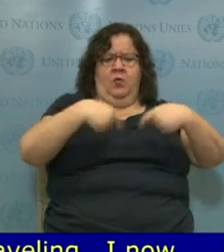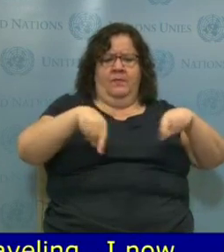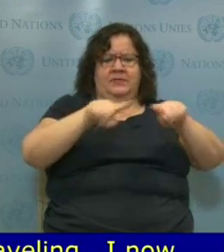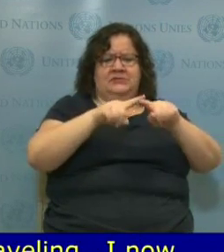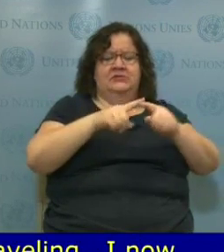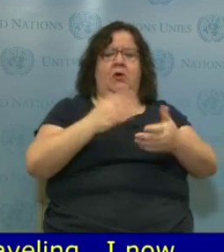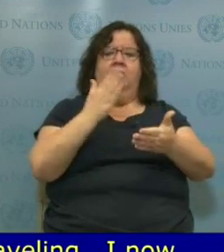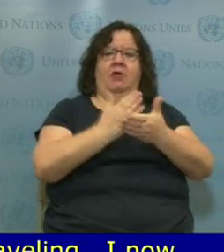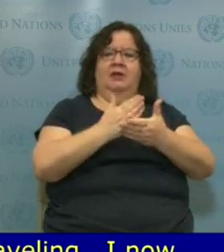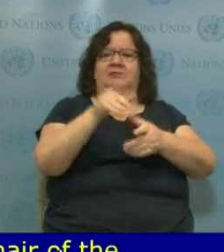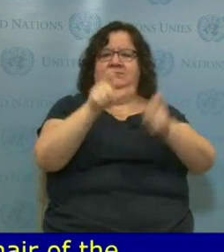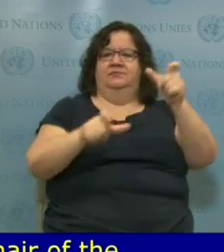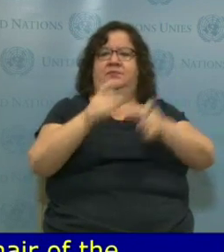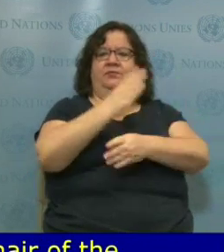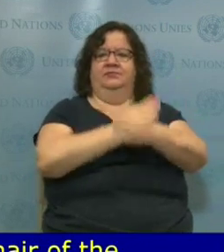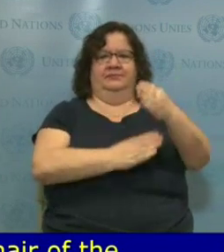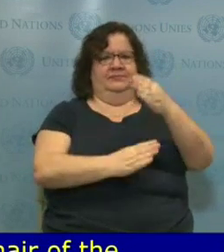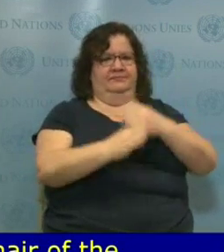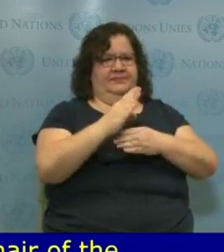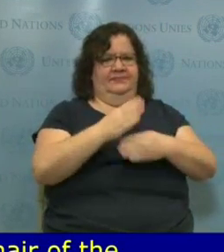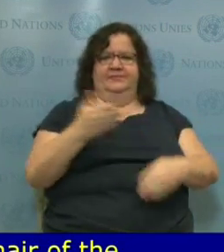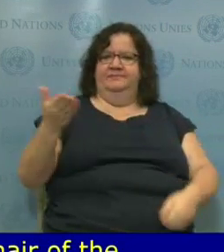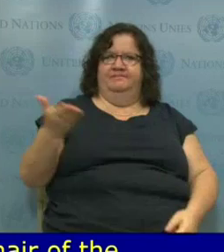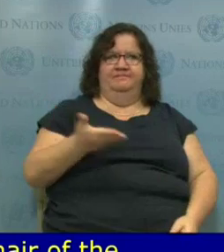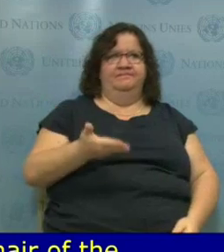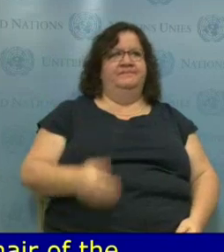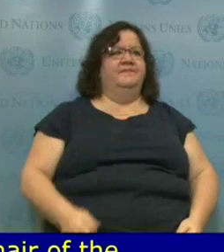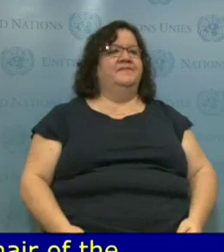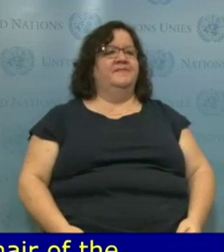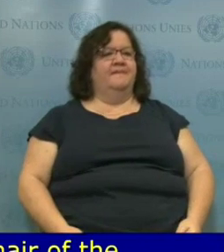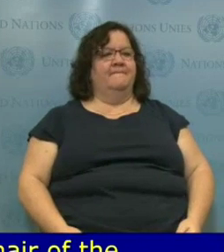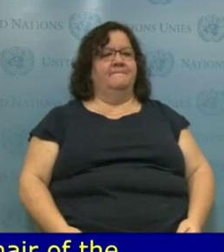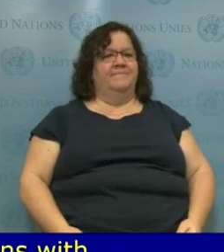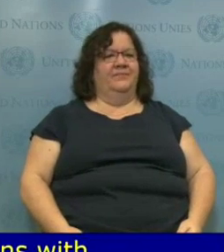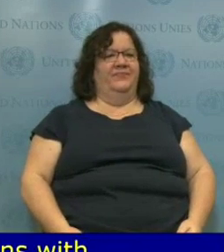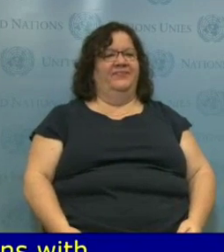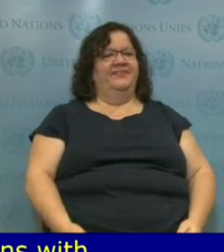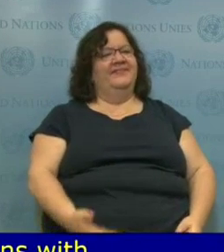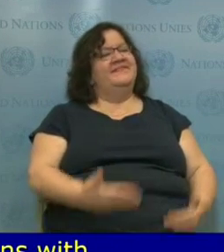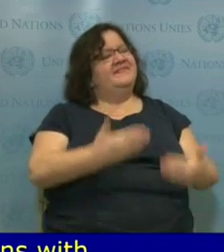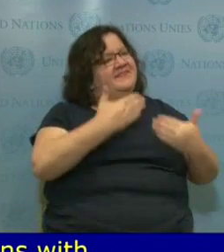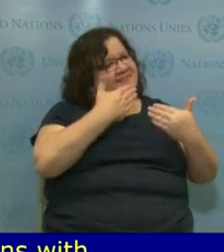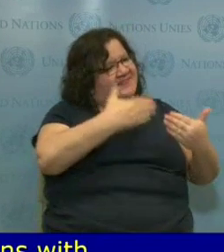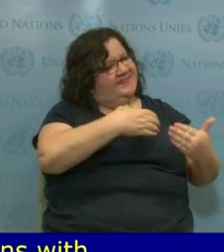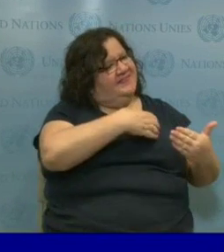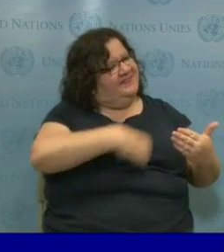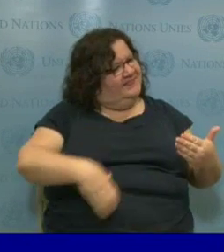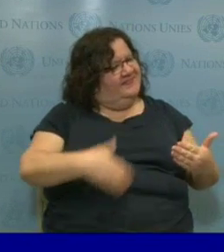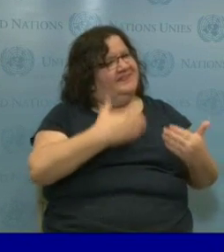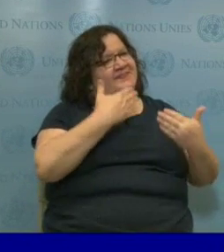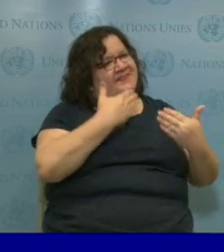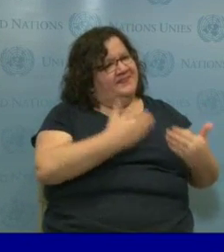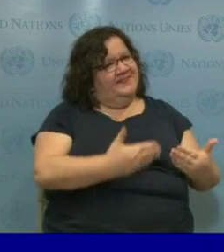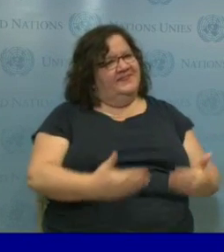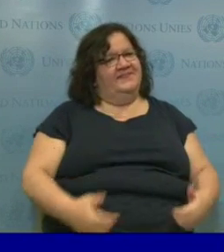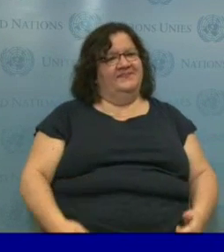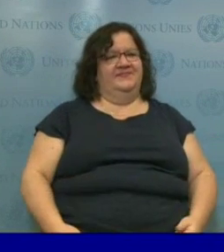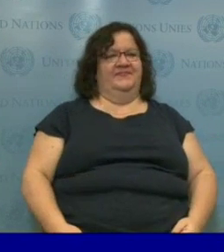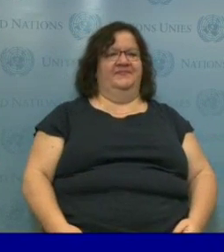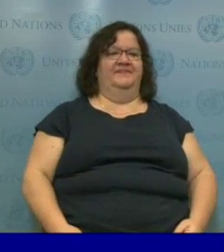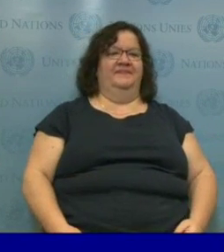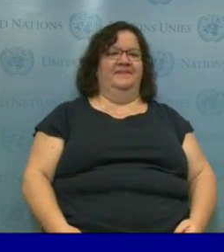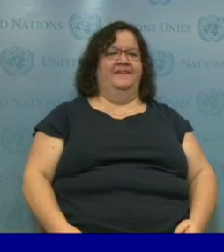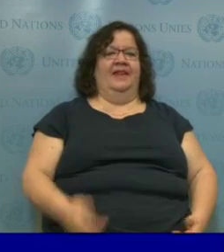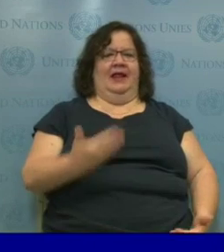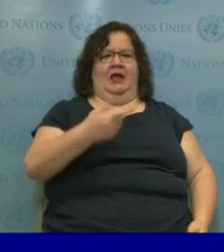you very much, Ambassador O. On behalf of the Committee on the Rights of Persons